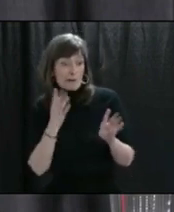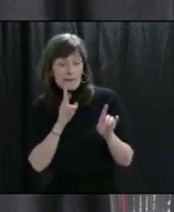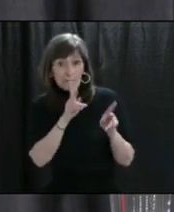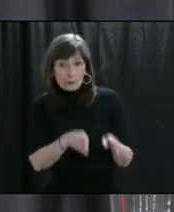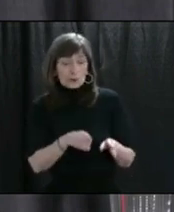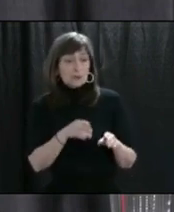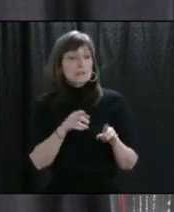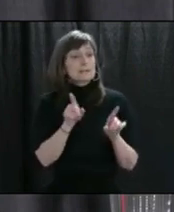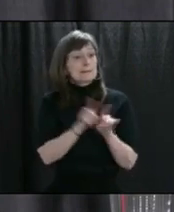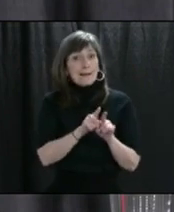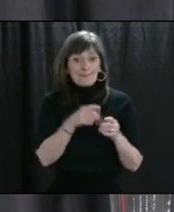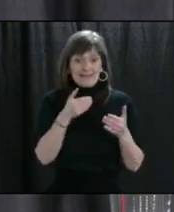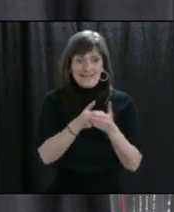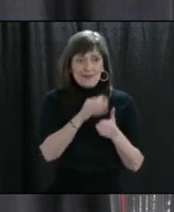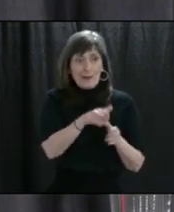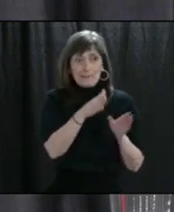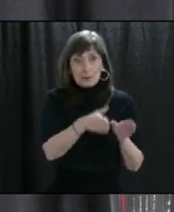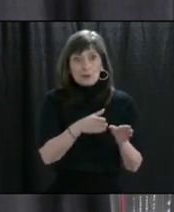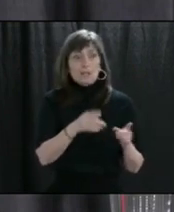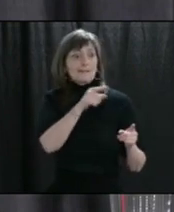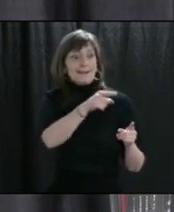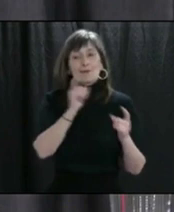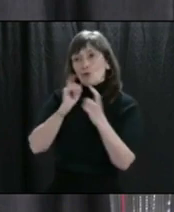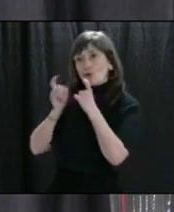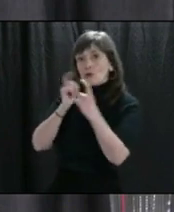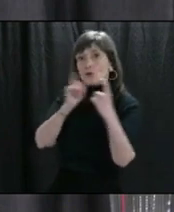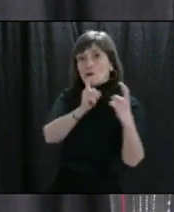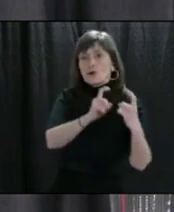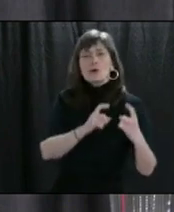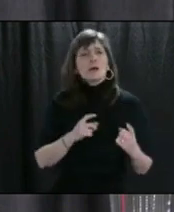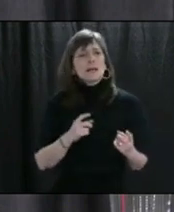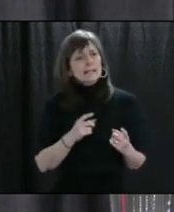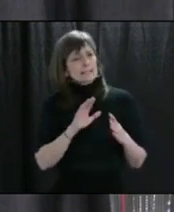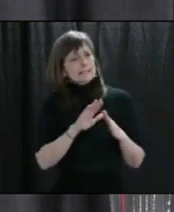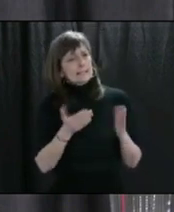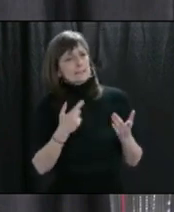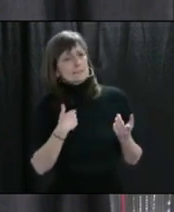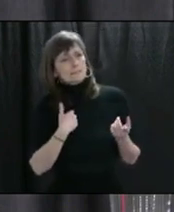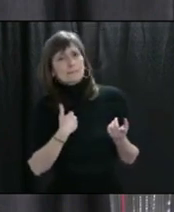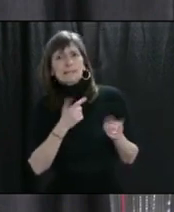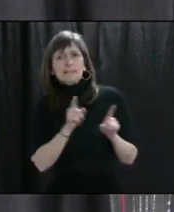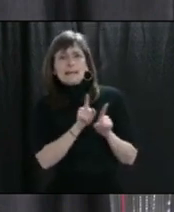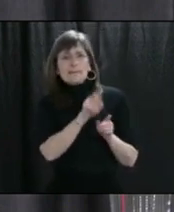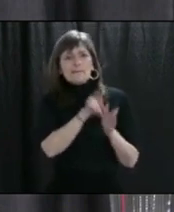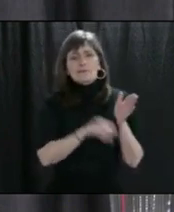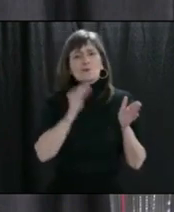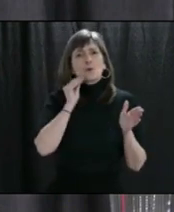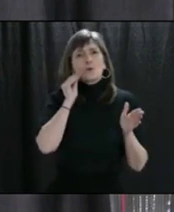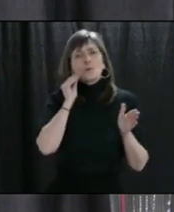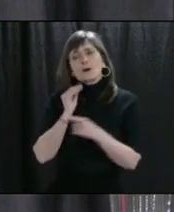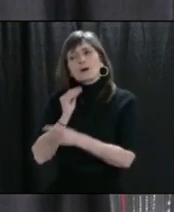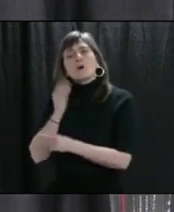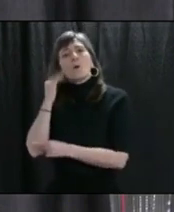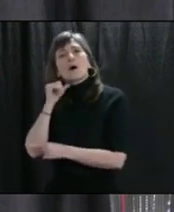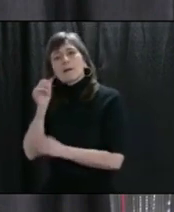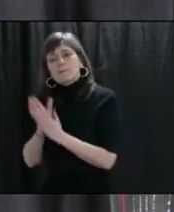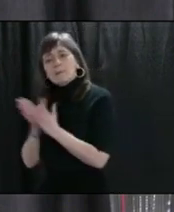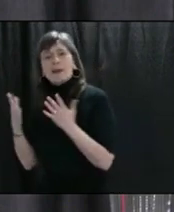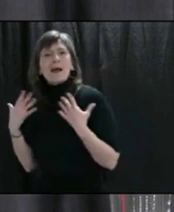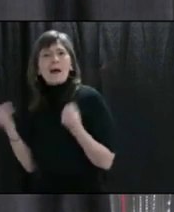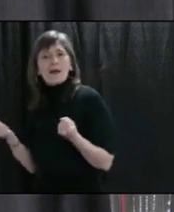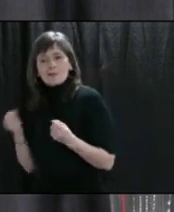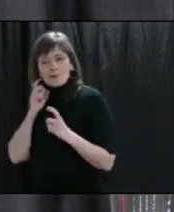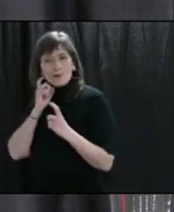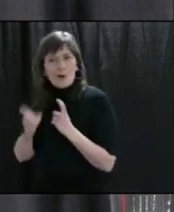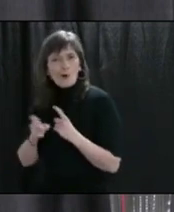person. But we saw the same thing with Calls Funeral Home. Why is public health not getting out in front of this and making these calls? And especially like